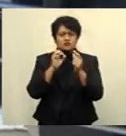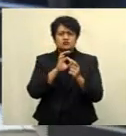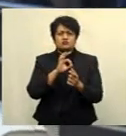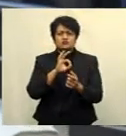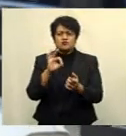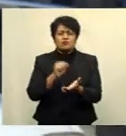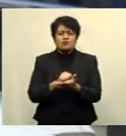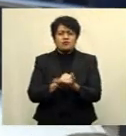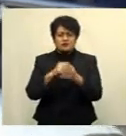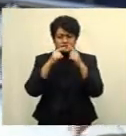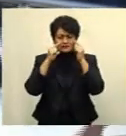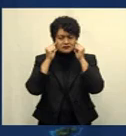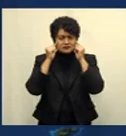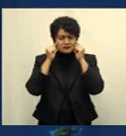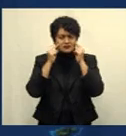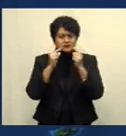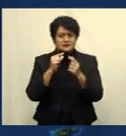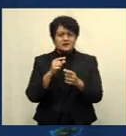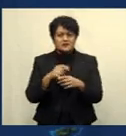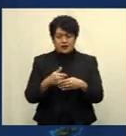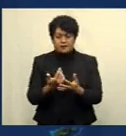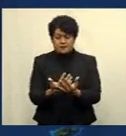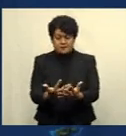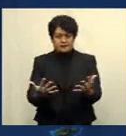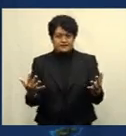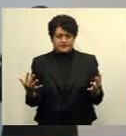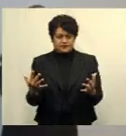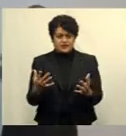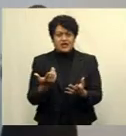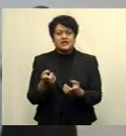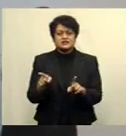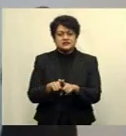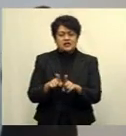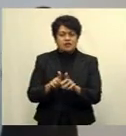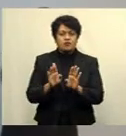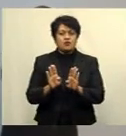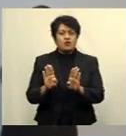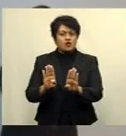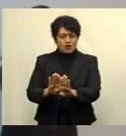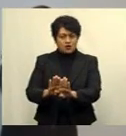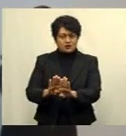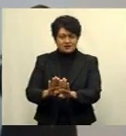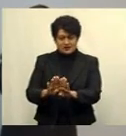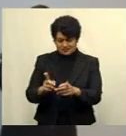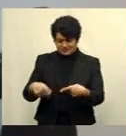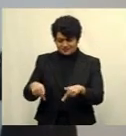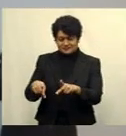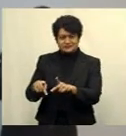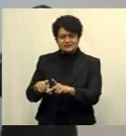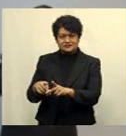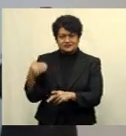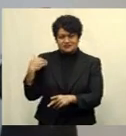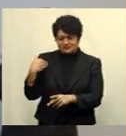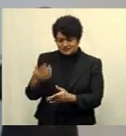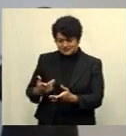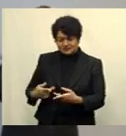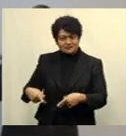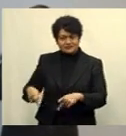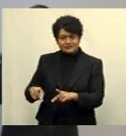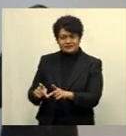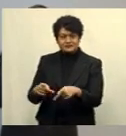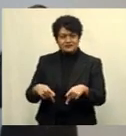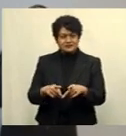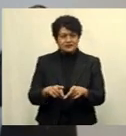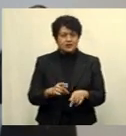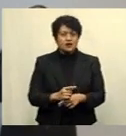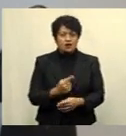in a public place within the lockdown and containment areas. Wear your mask properly at all times. The only time that